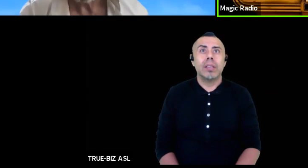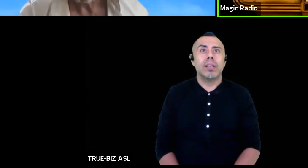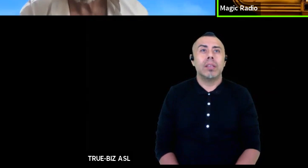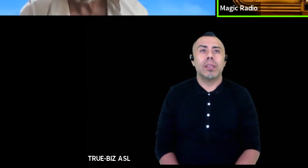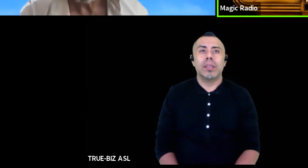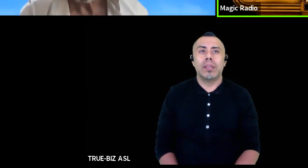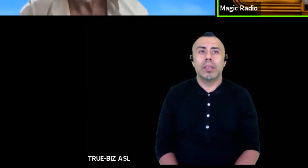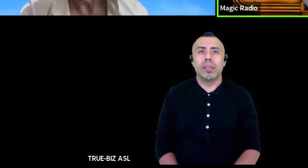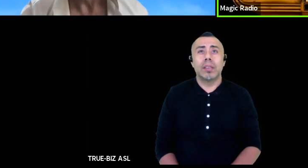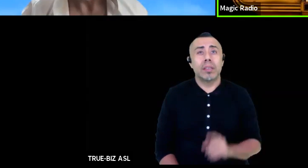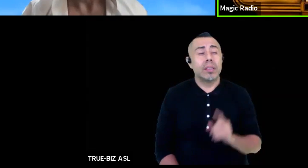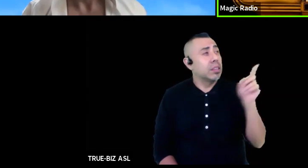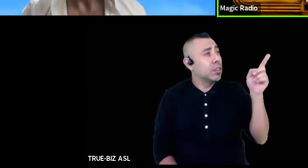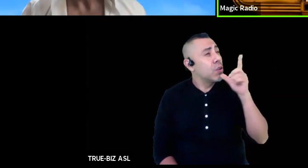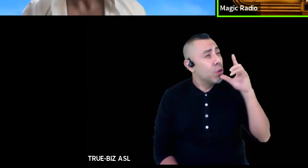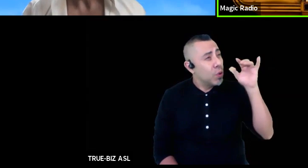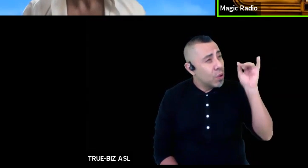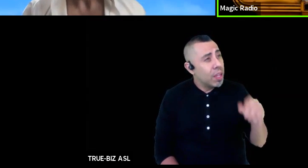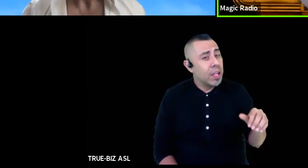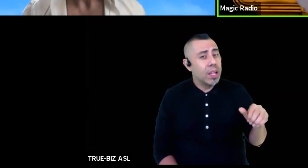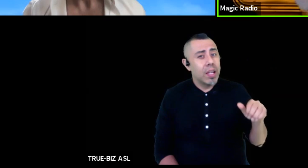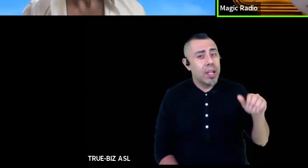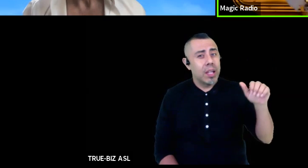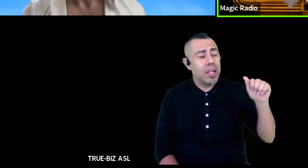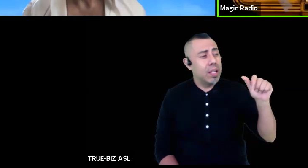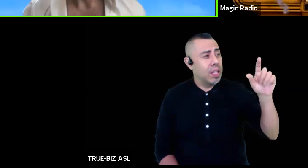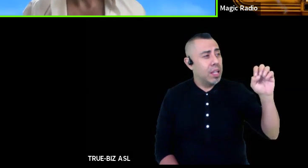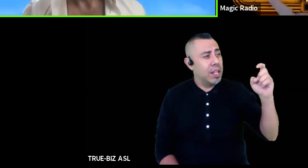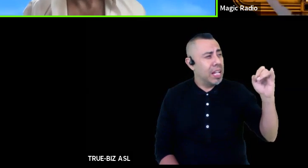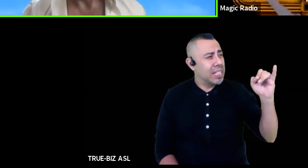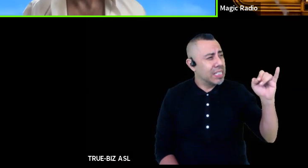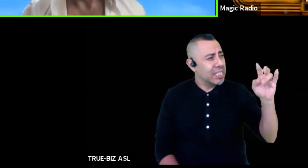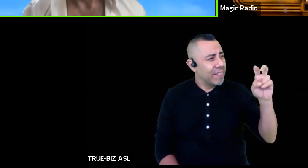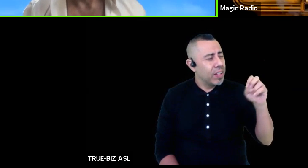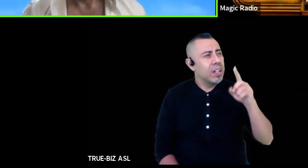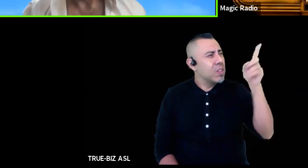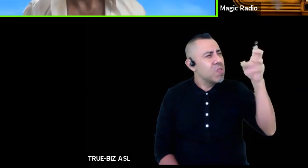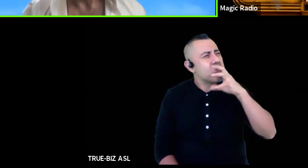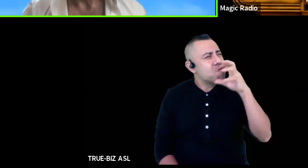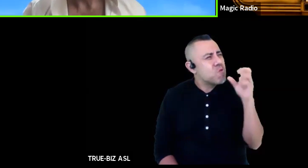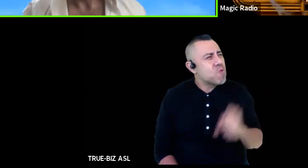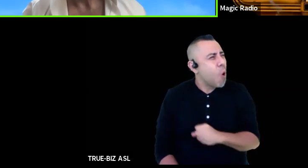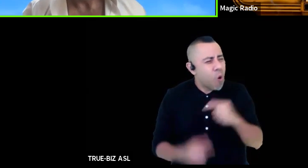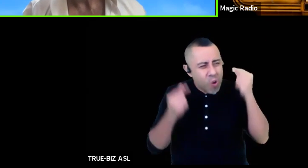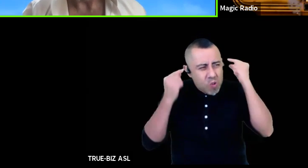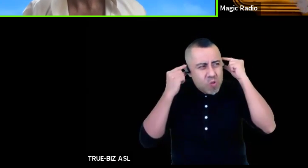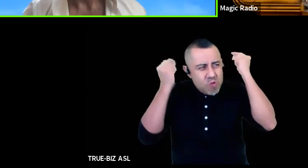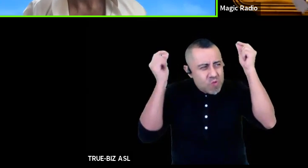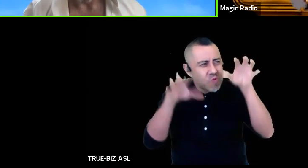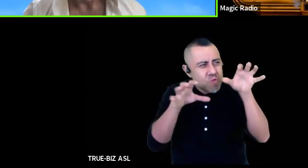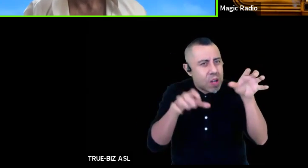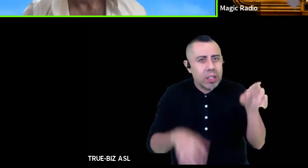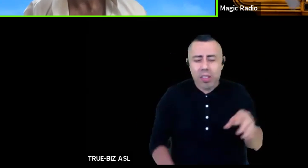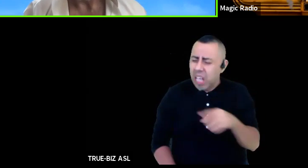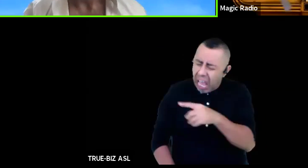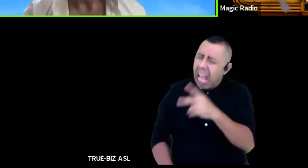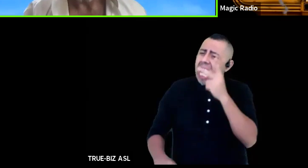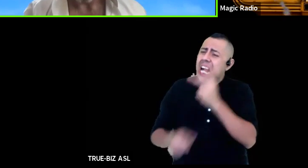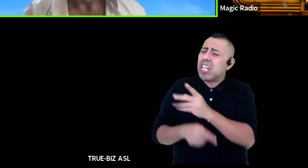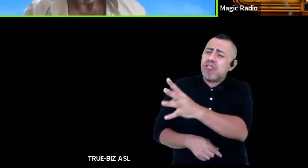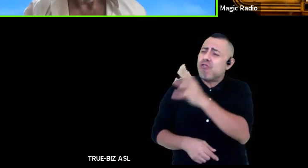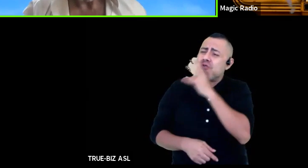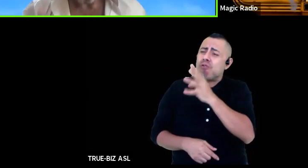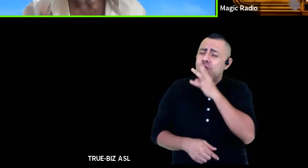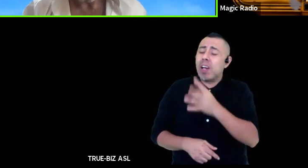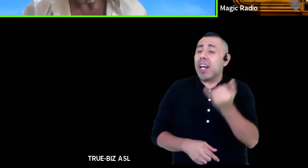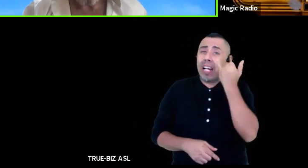Alexev? you sound like an old troll or something watch your goddamn mouth I'm warning you if this isn't my imagination and I'm really about to be